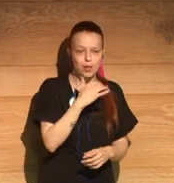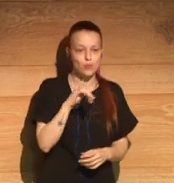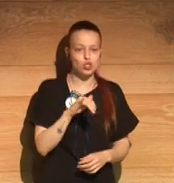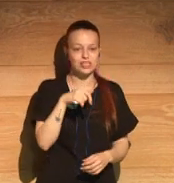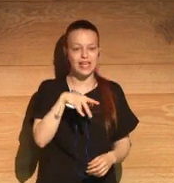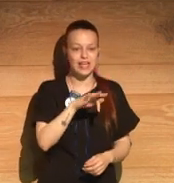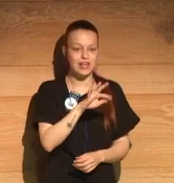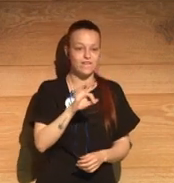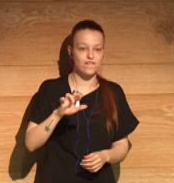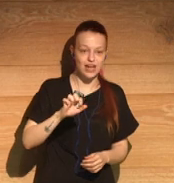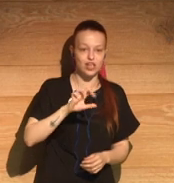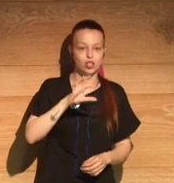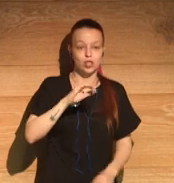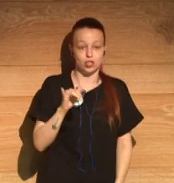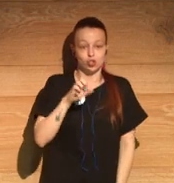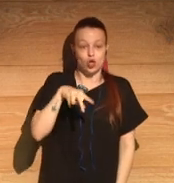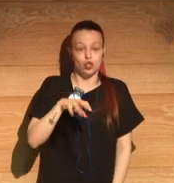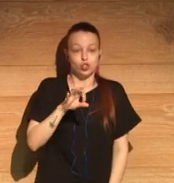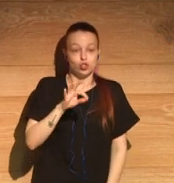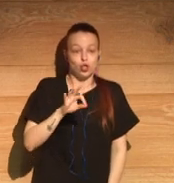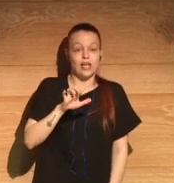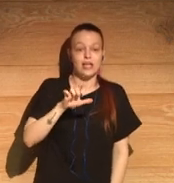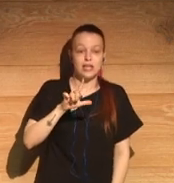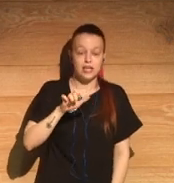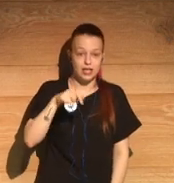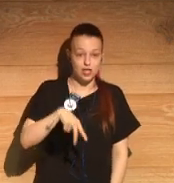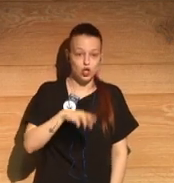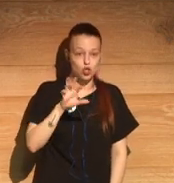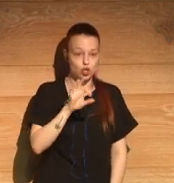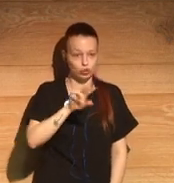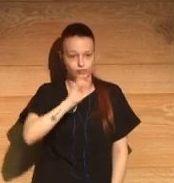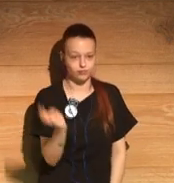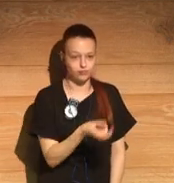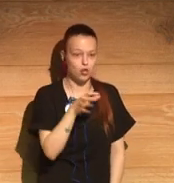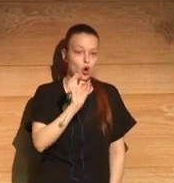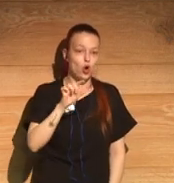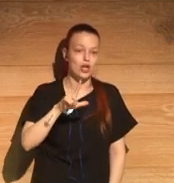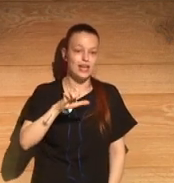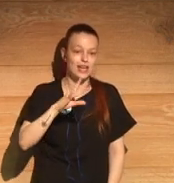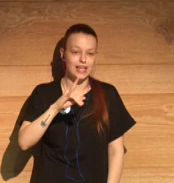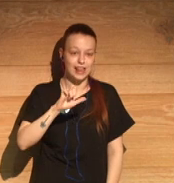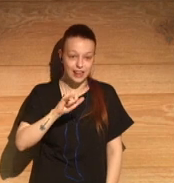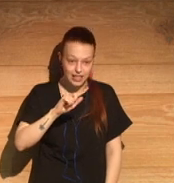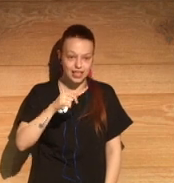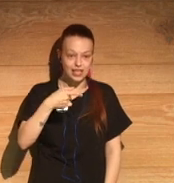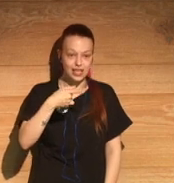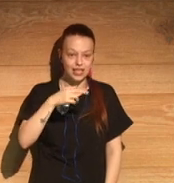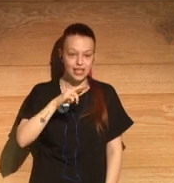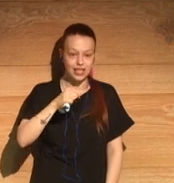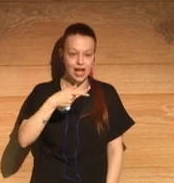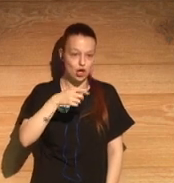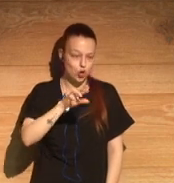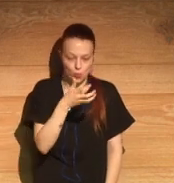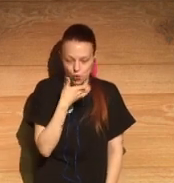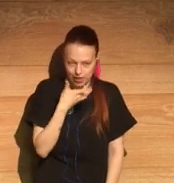Somerville and Ross and so on. And Lady Gregory. So Maud is...